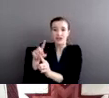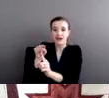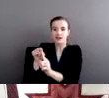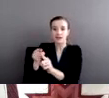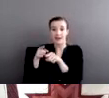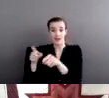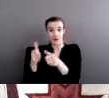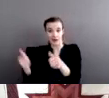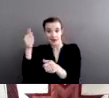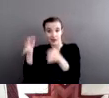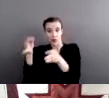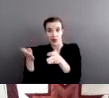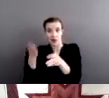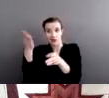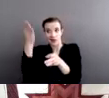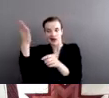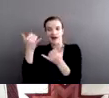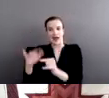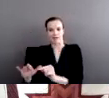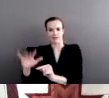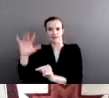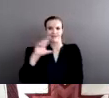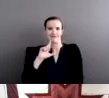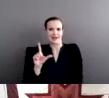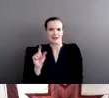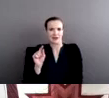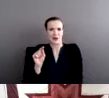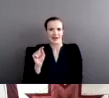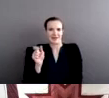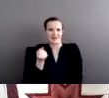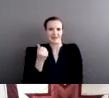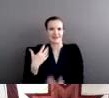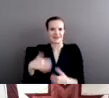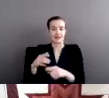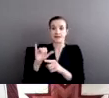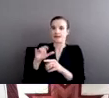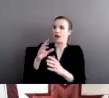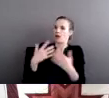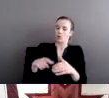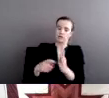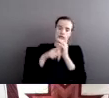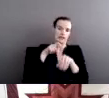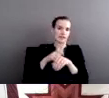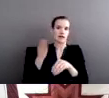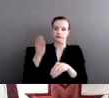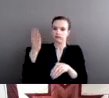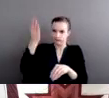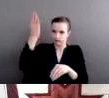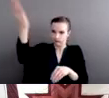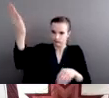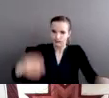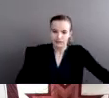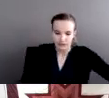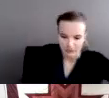way. It takes a very long time for these cases to reach the court. So we sat outside, we raised awareness, and